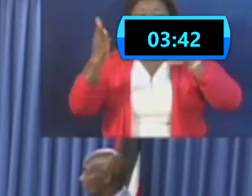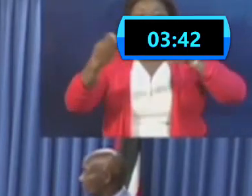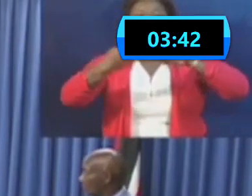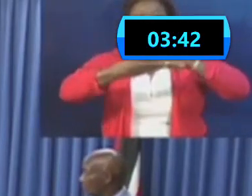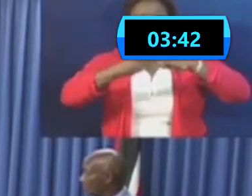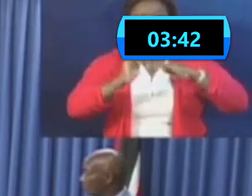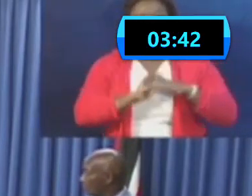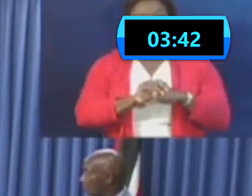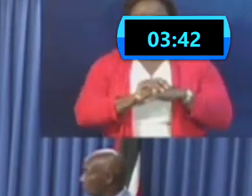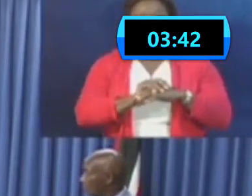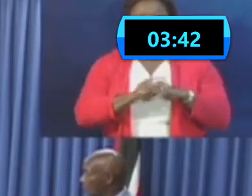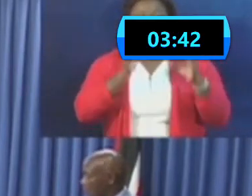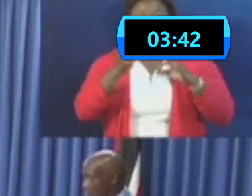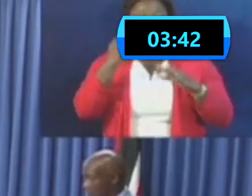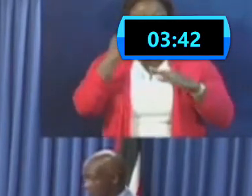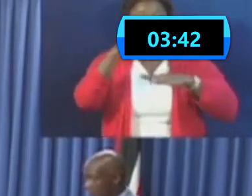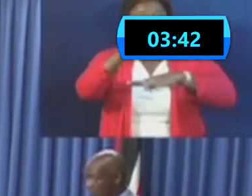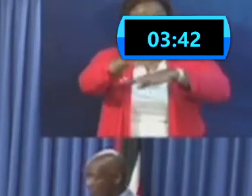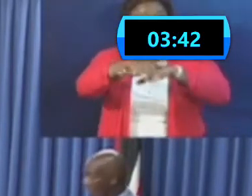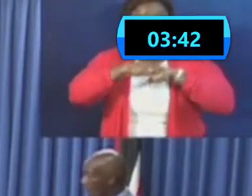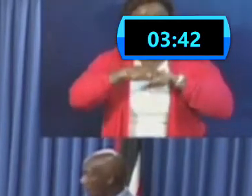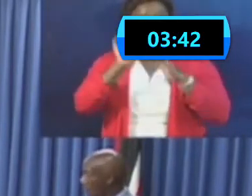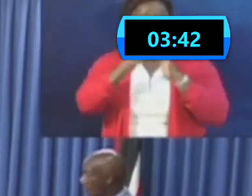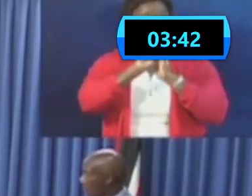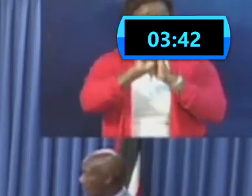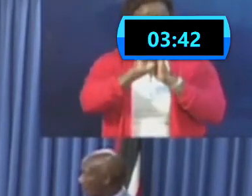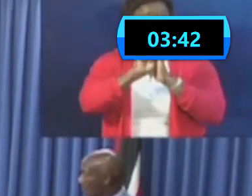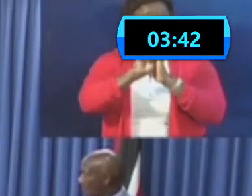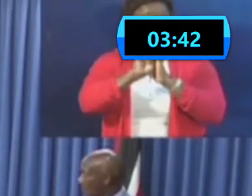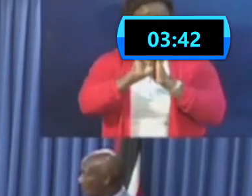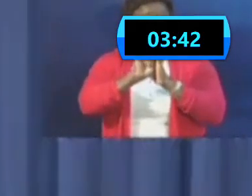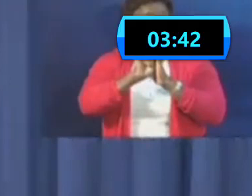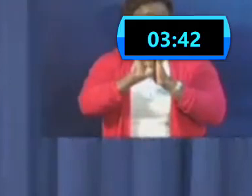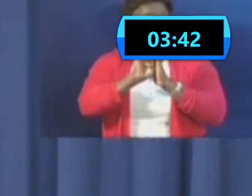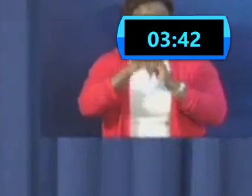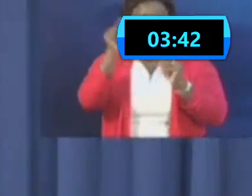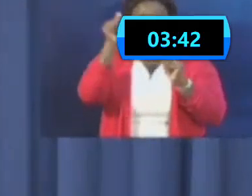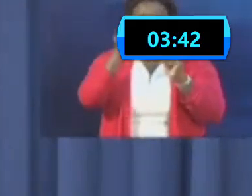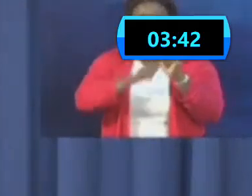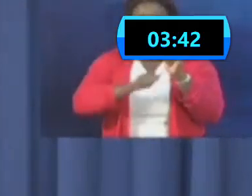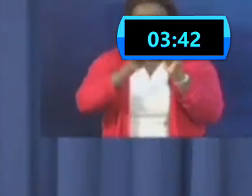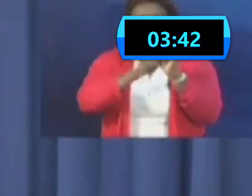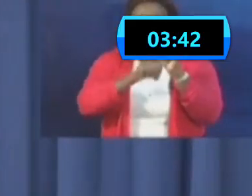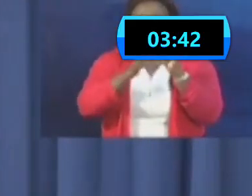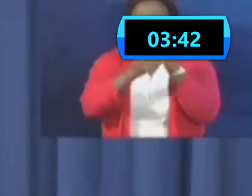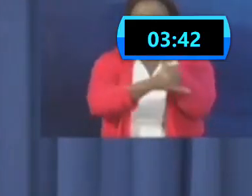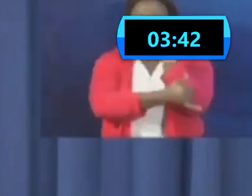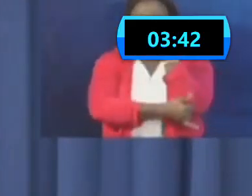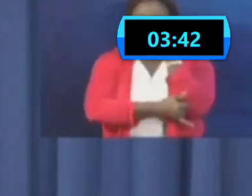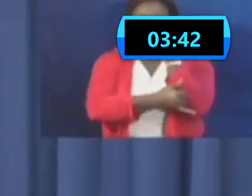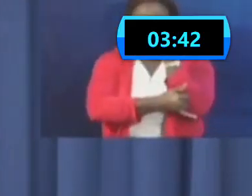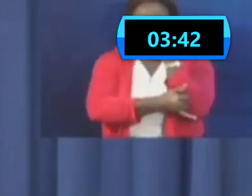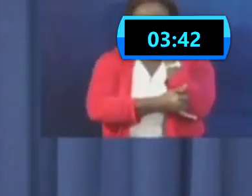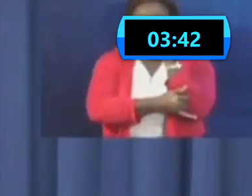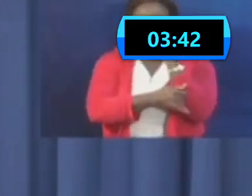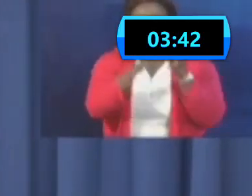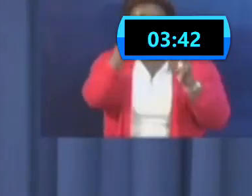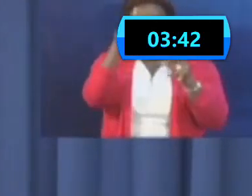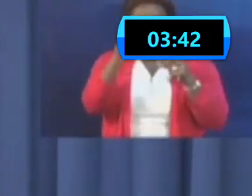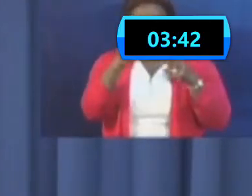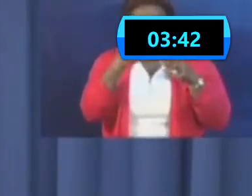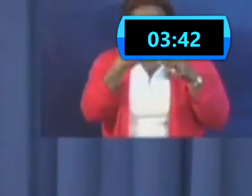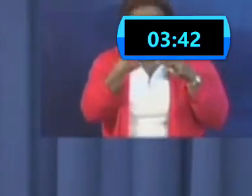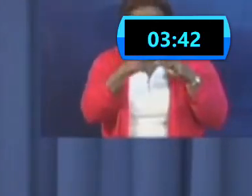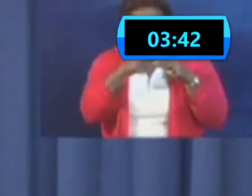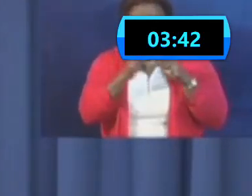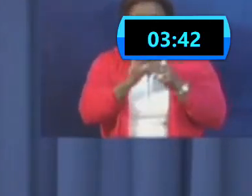If you looked at the England example recently, every country is taking decisions at very short notice. England took a